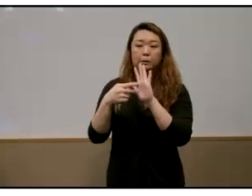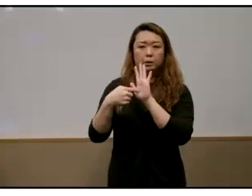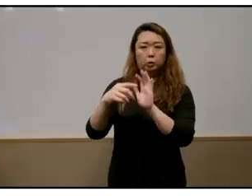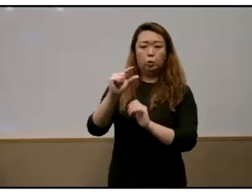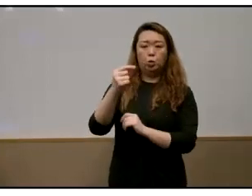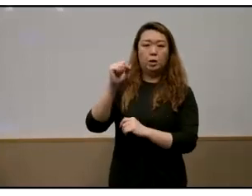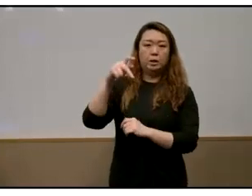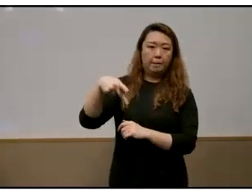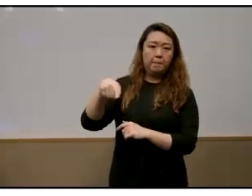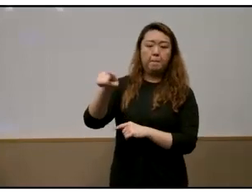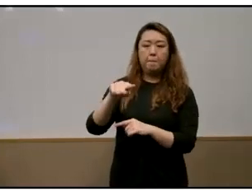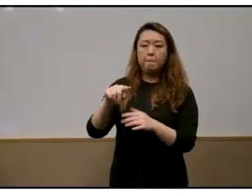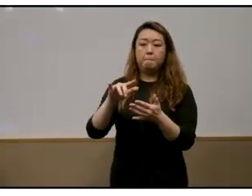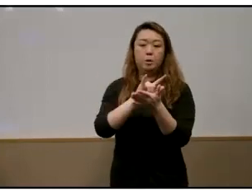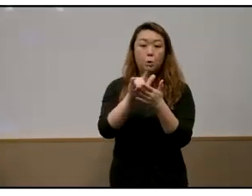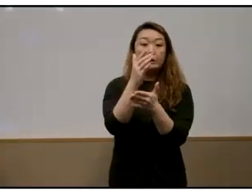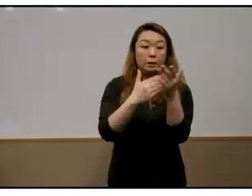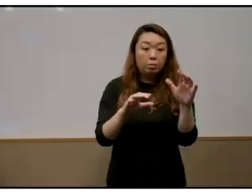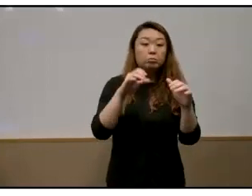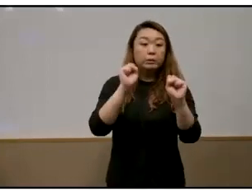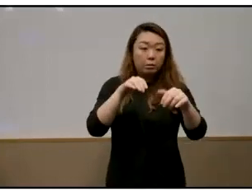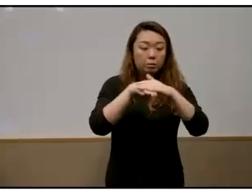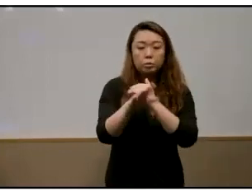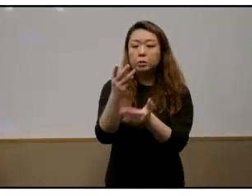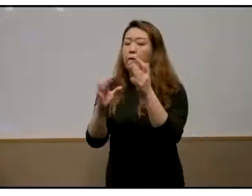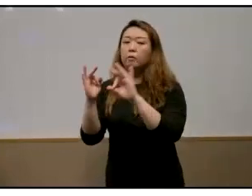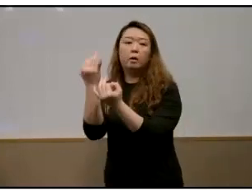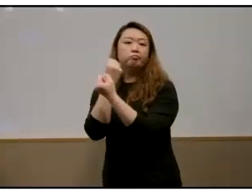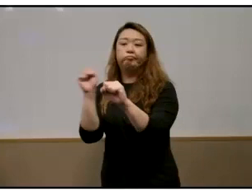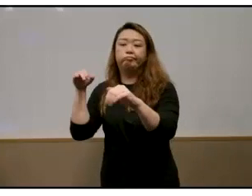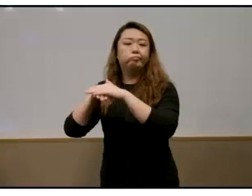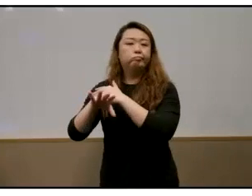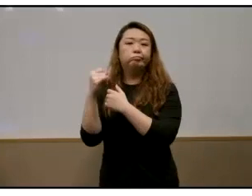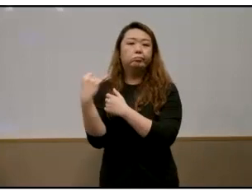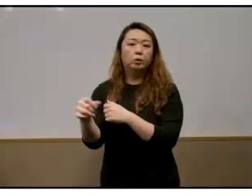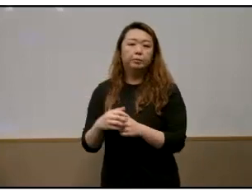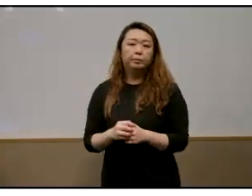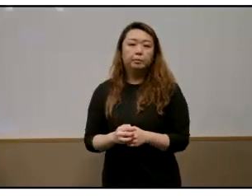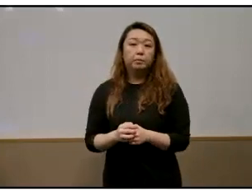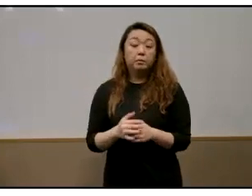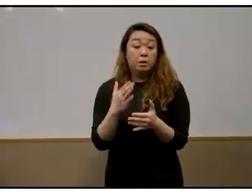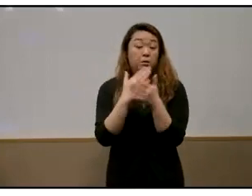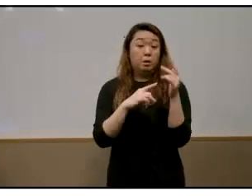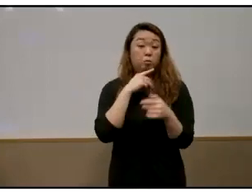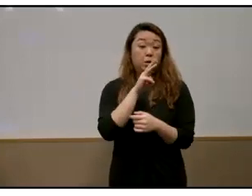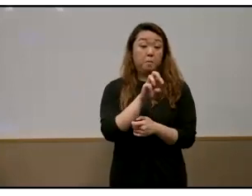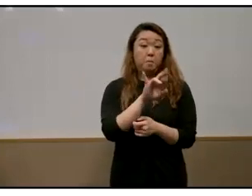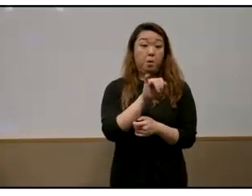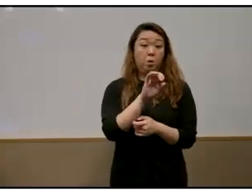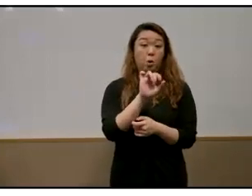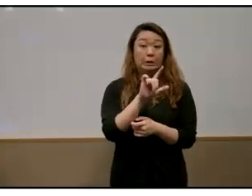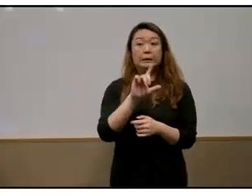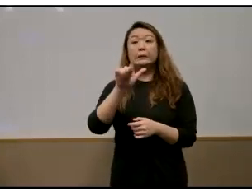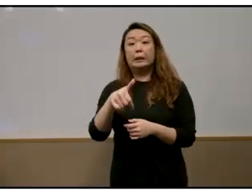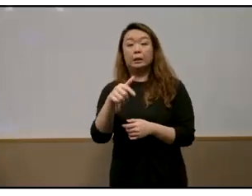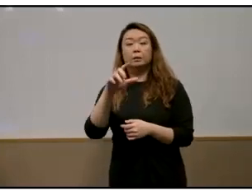attainment between those from different class backgrounds there's growing recognition that meritocracy as as aaron ko who will be speaking later